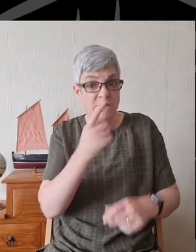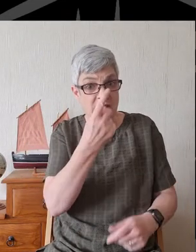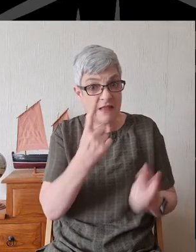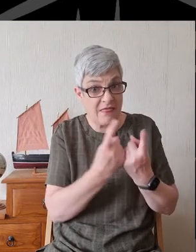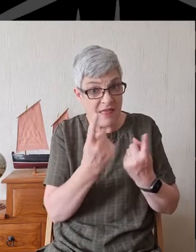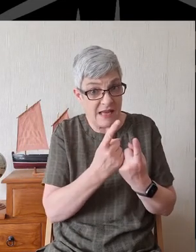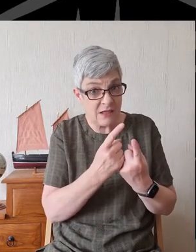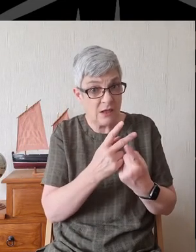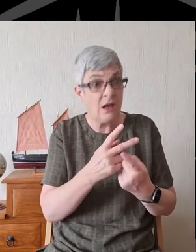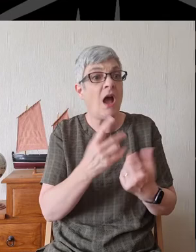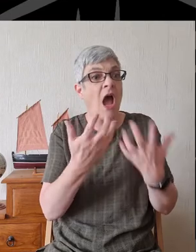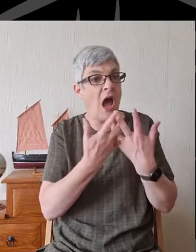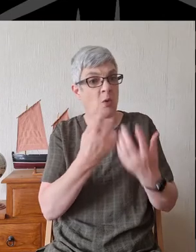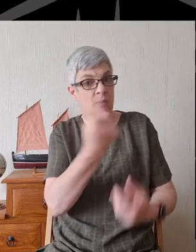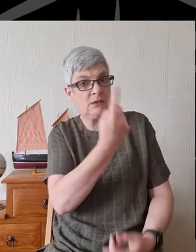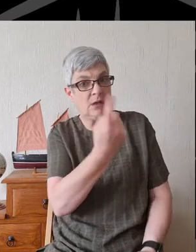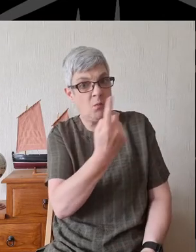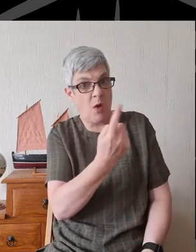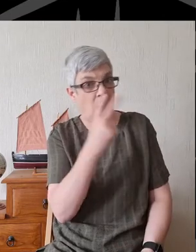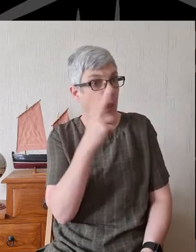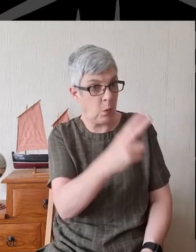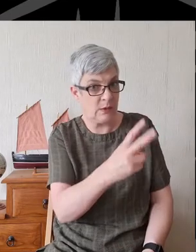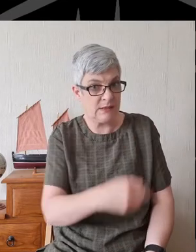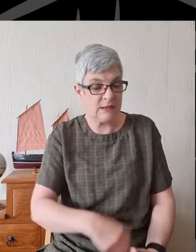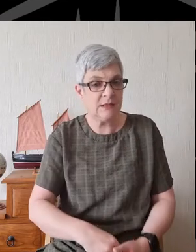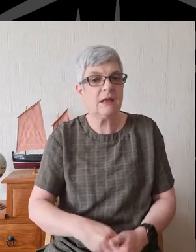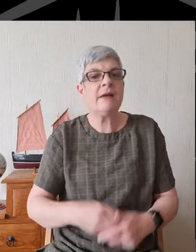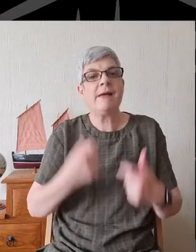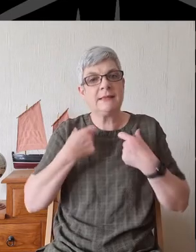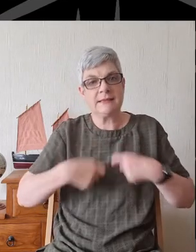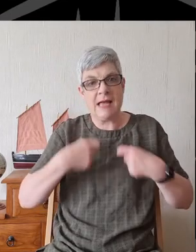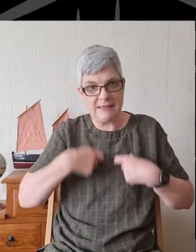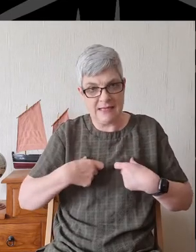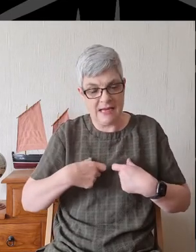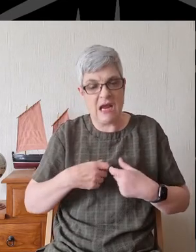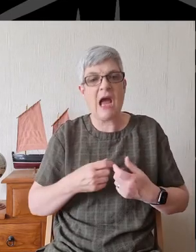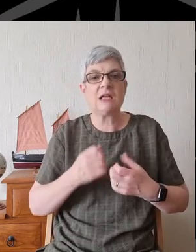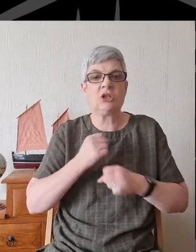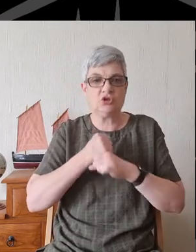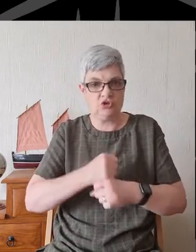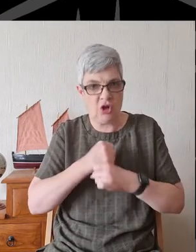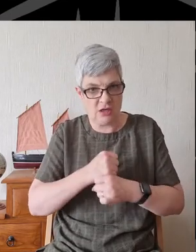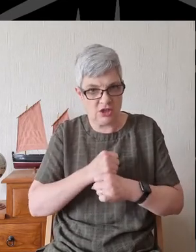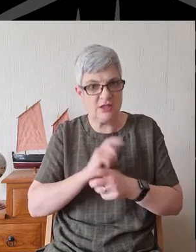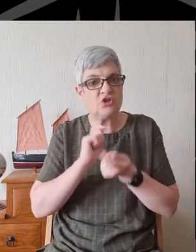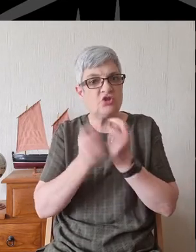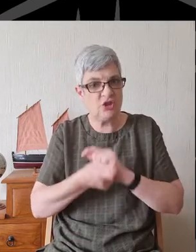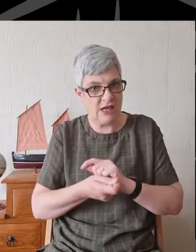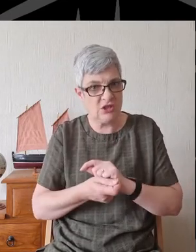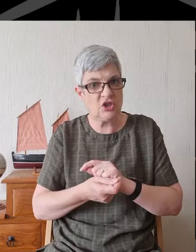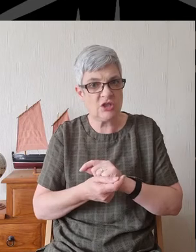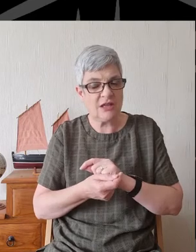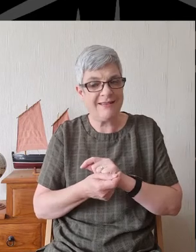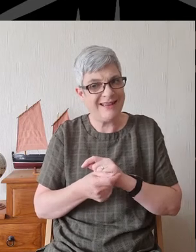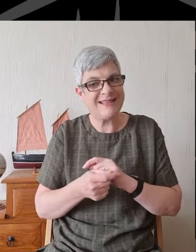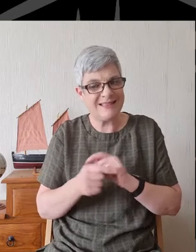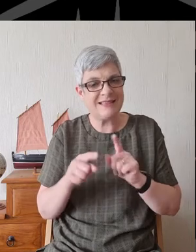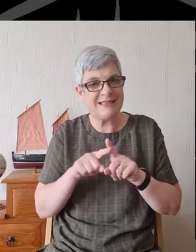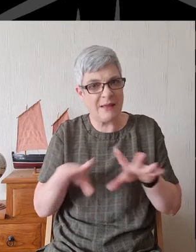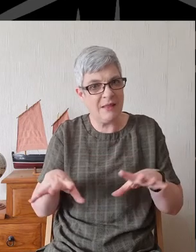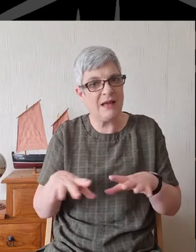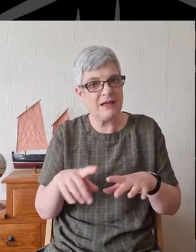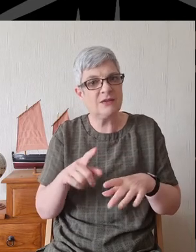In a number of ways, our society and a compromised church has the contemporary versions of